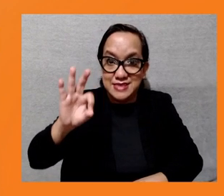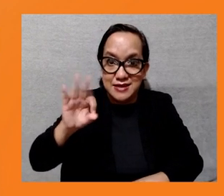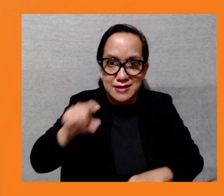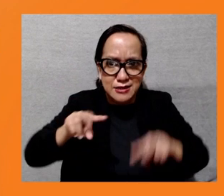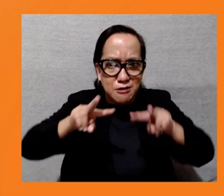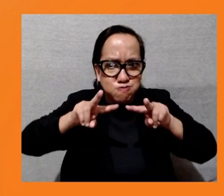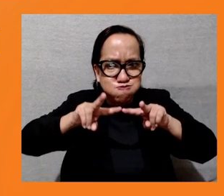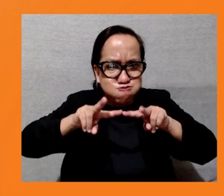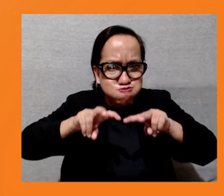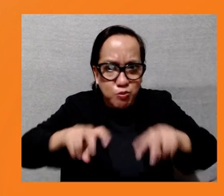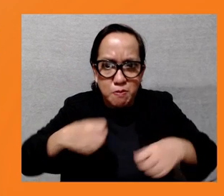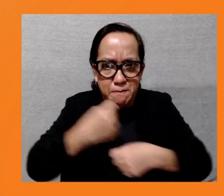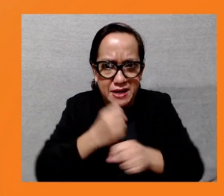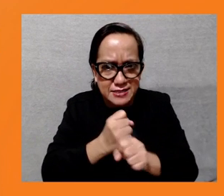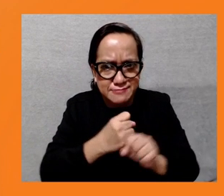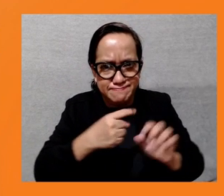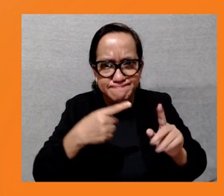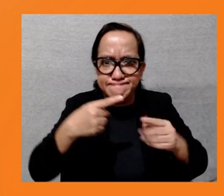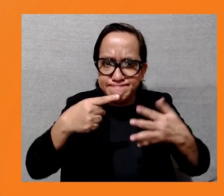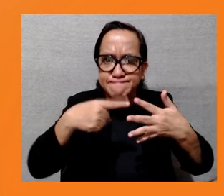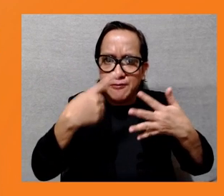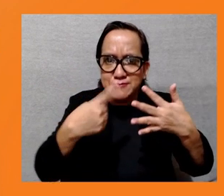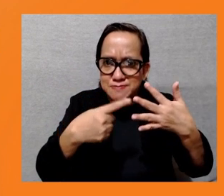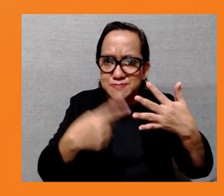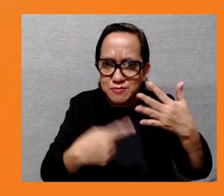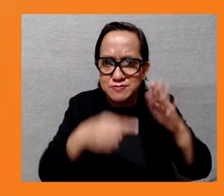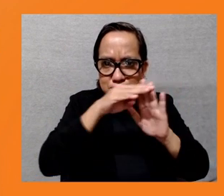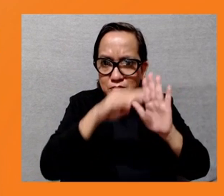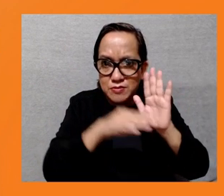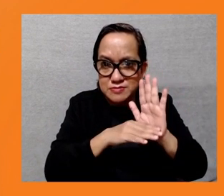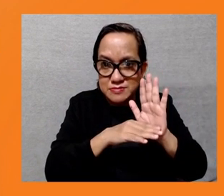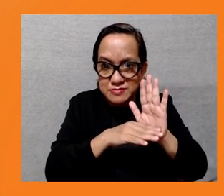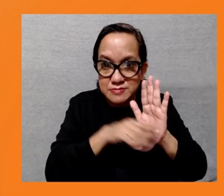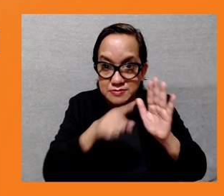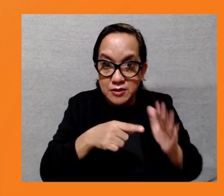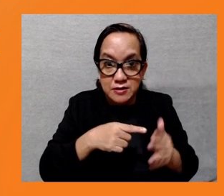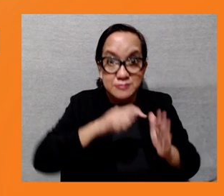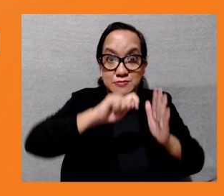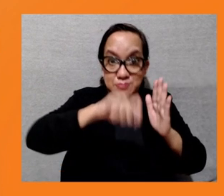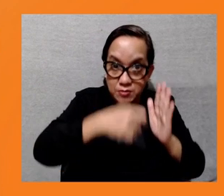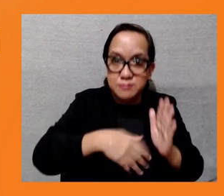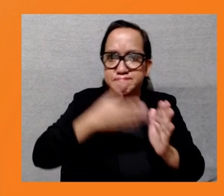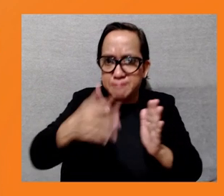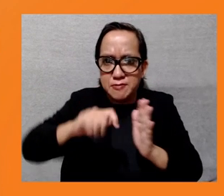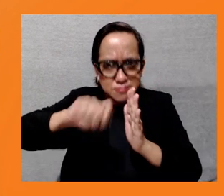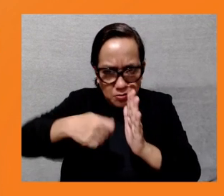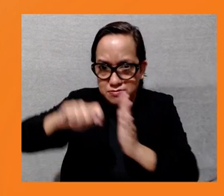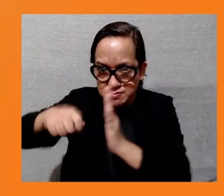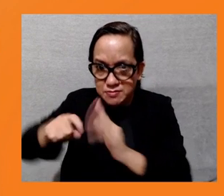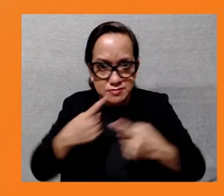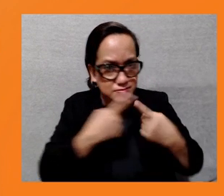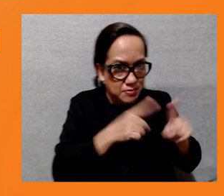comes down to the project-by-project systems and making sure the capacity is in place to be able to implement those.